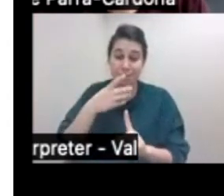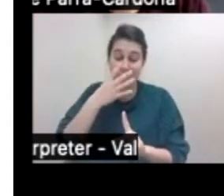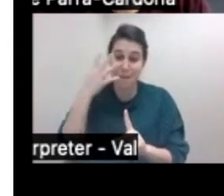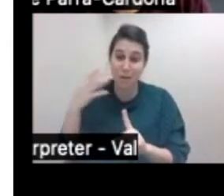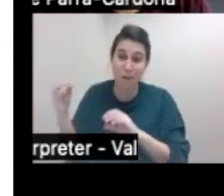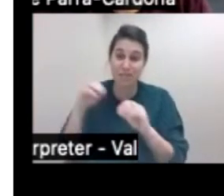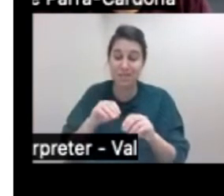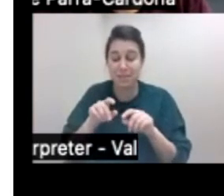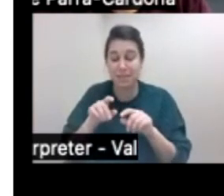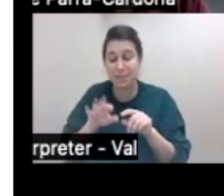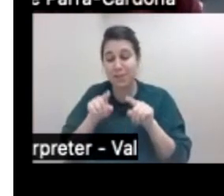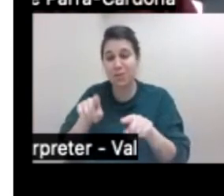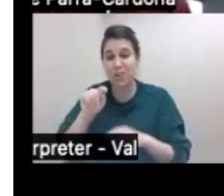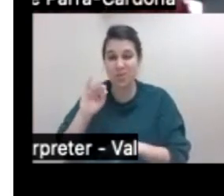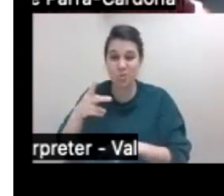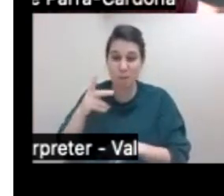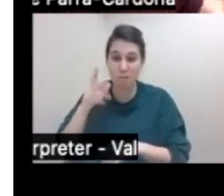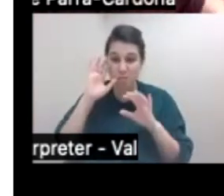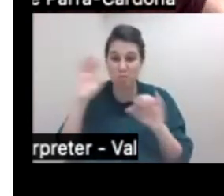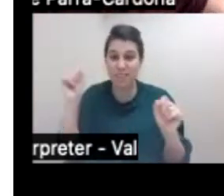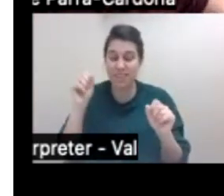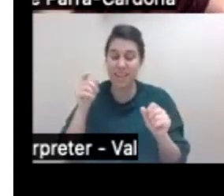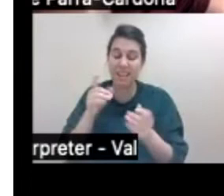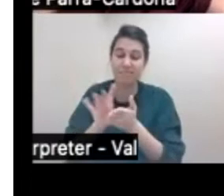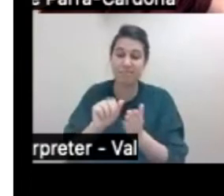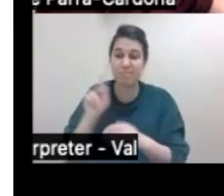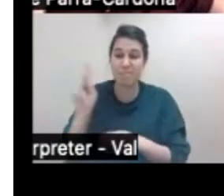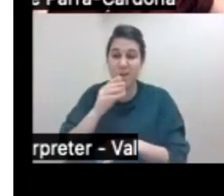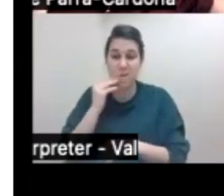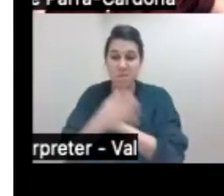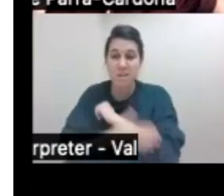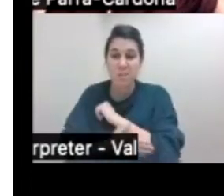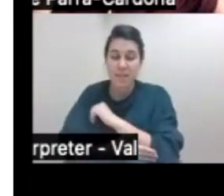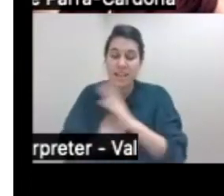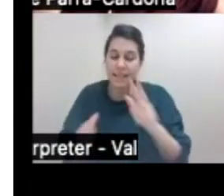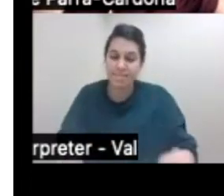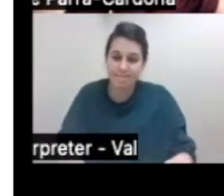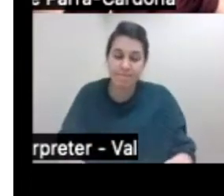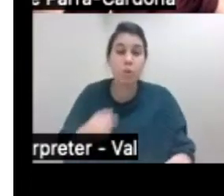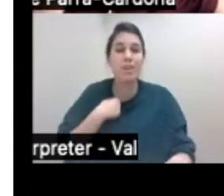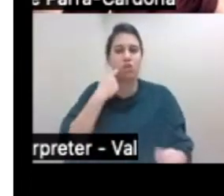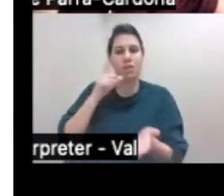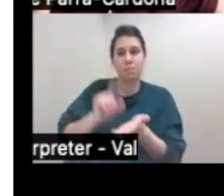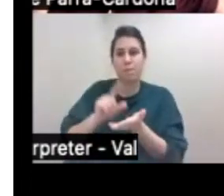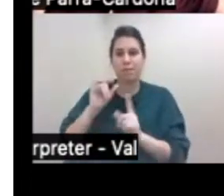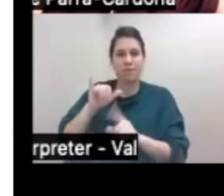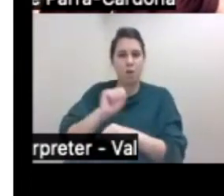interventions and the efficacy results. just published those and parents experienced